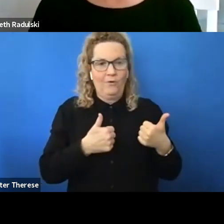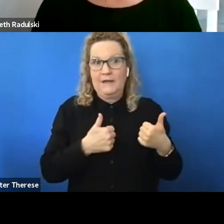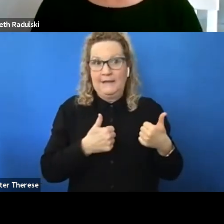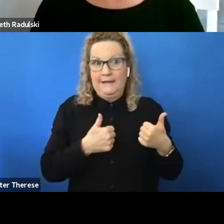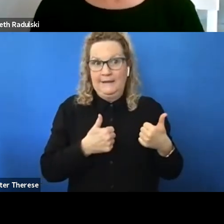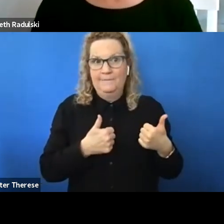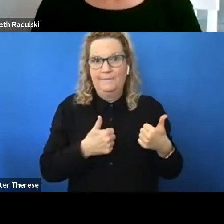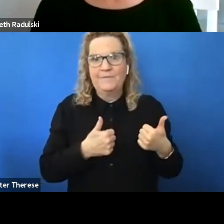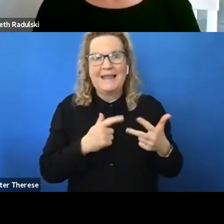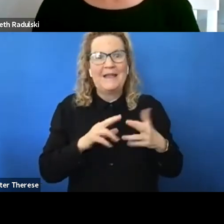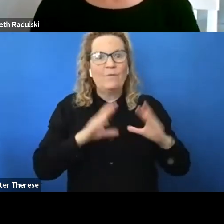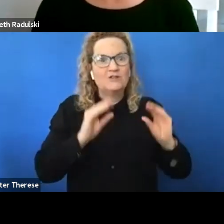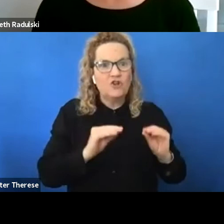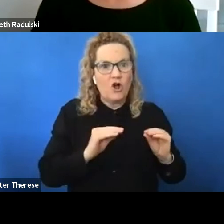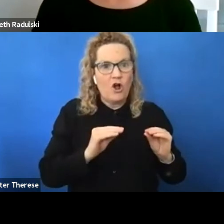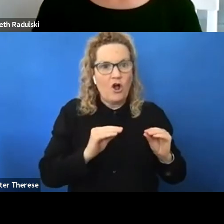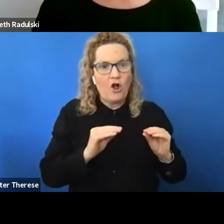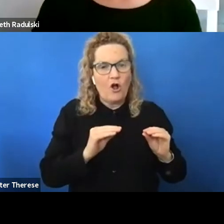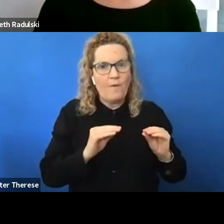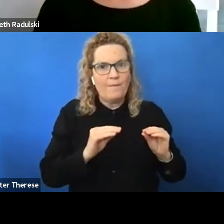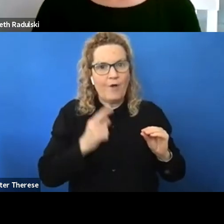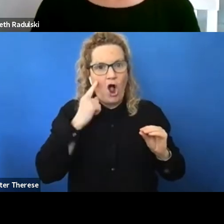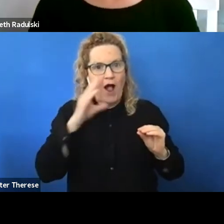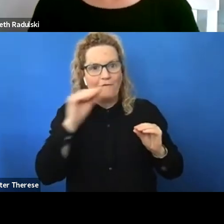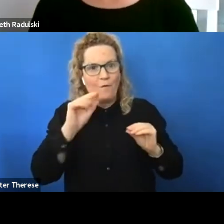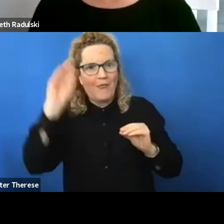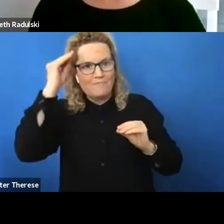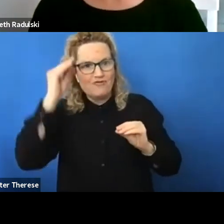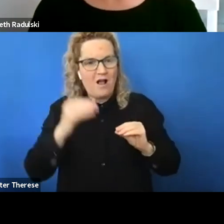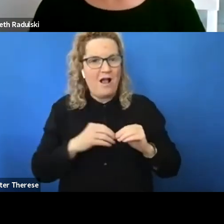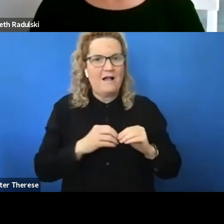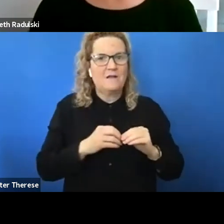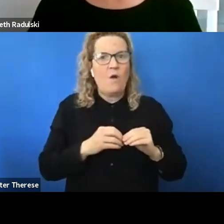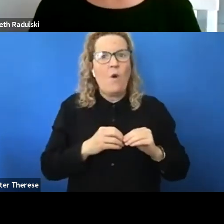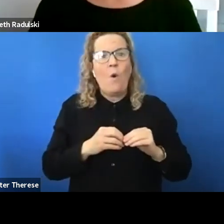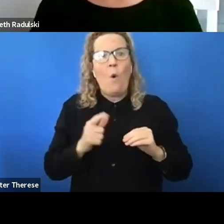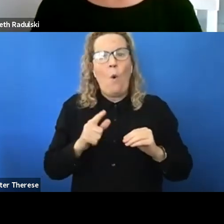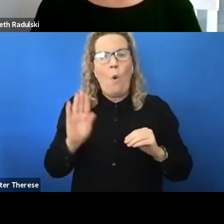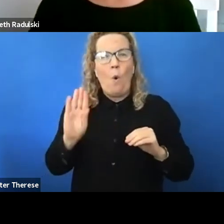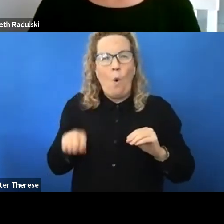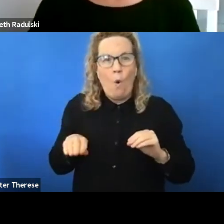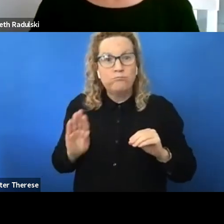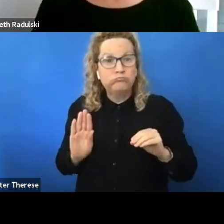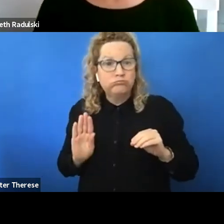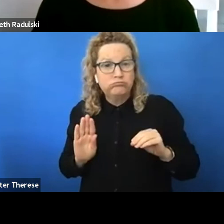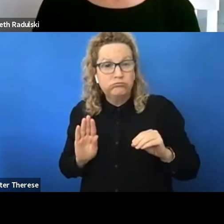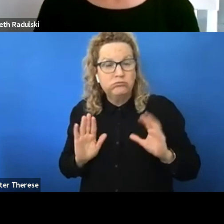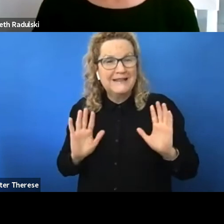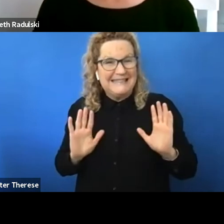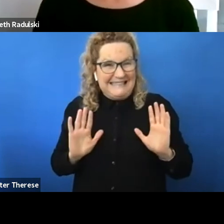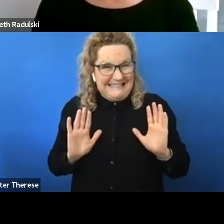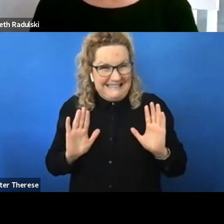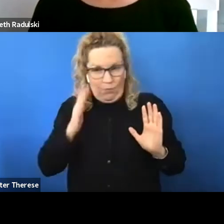off the prize as soon as we um take our foot off the gas from my experience in most